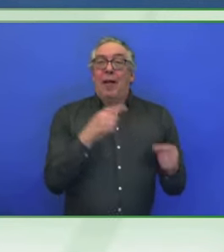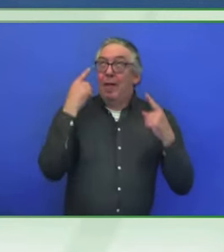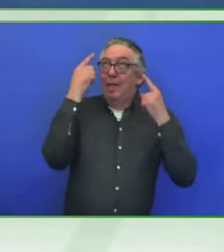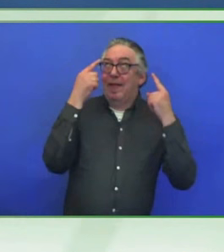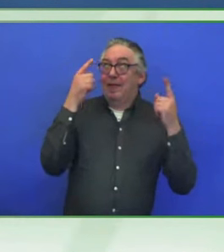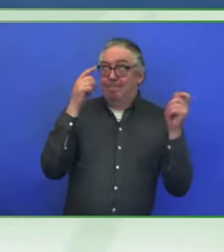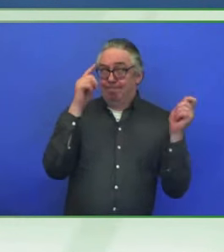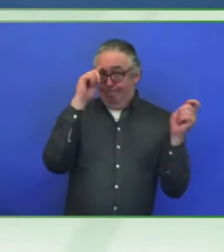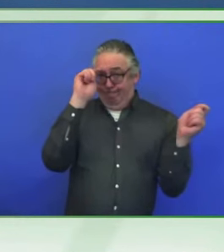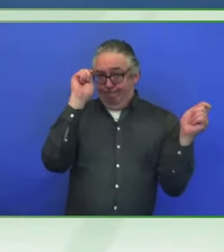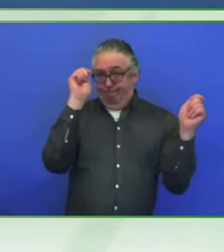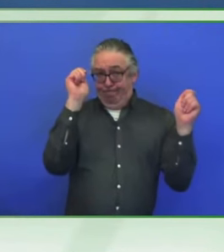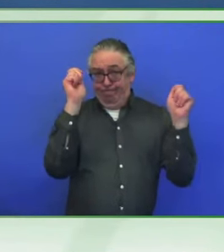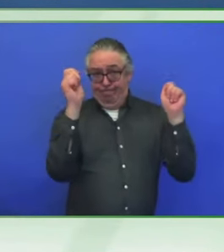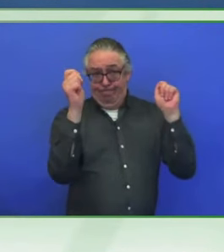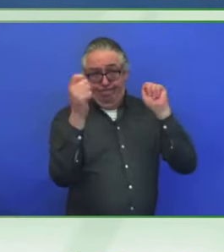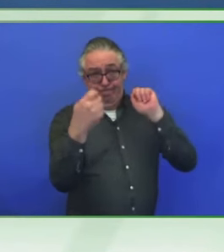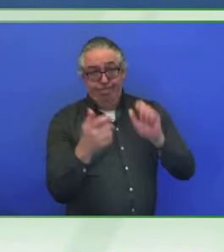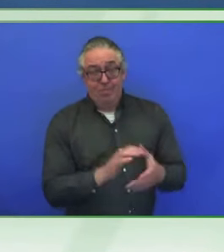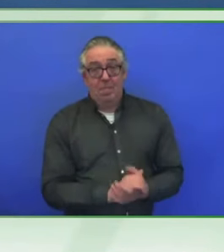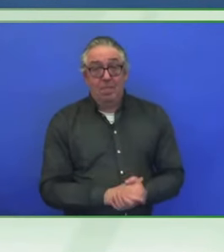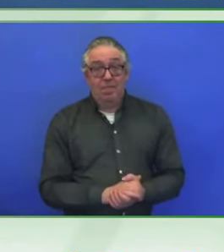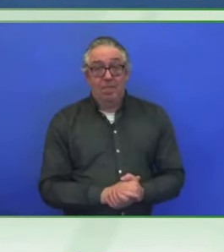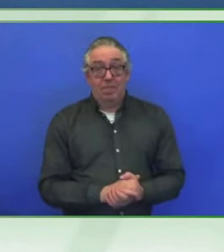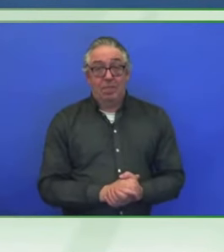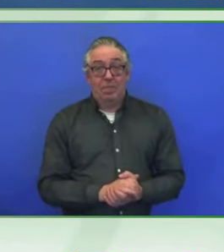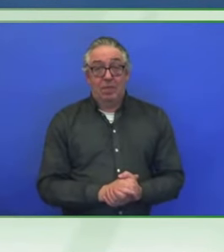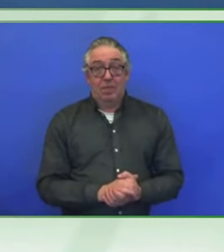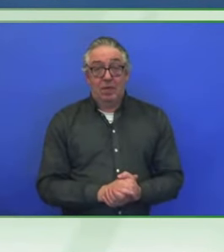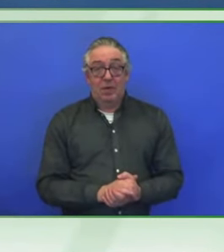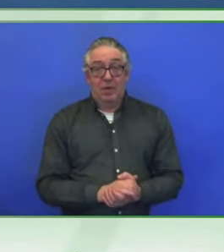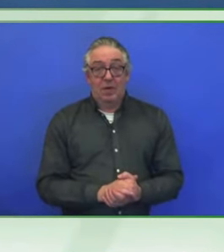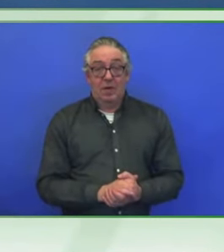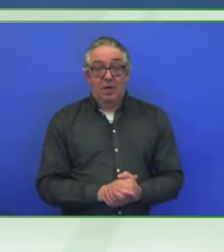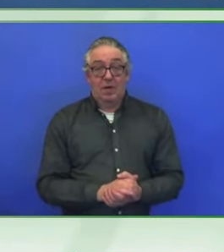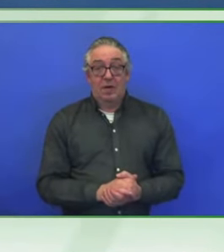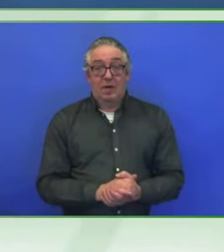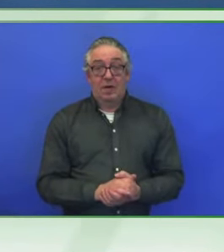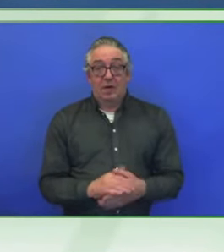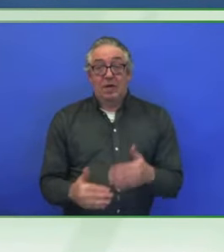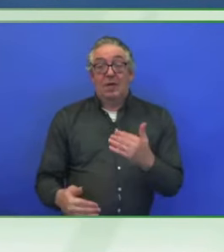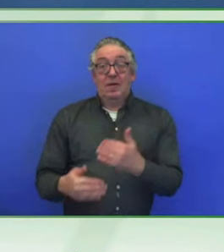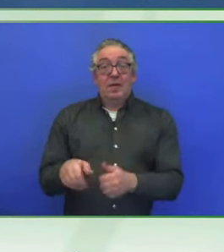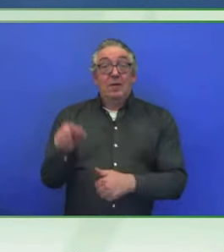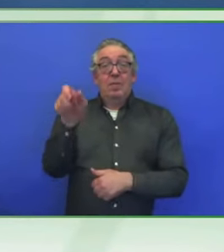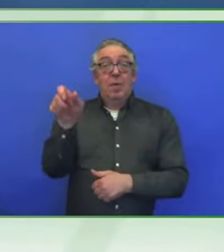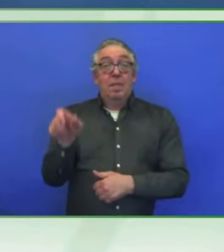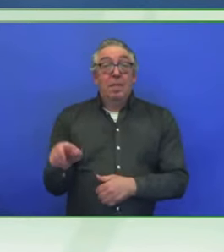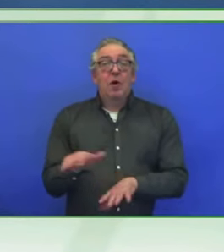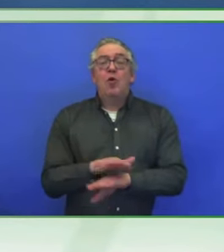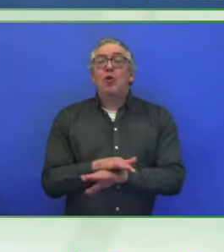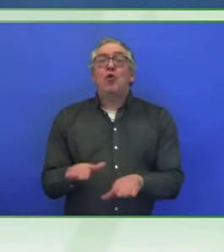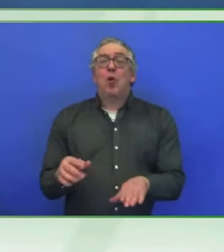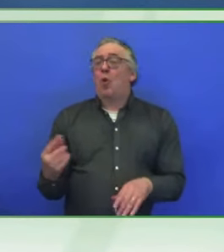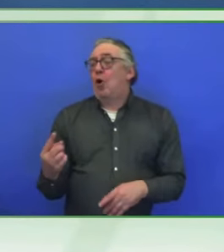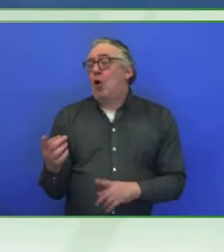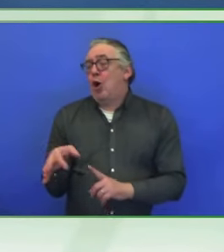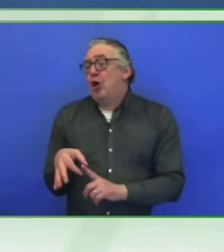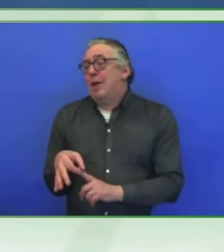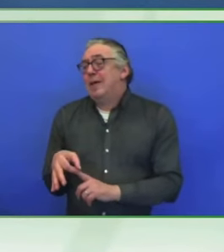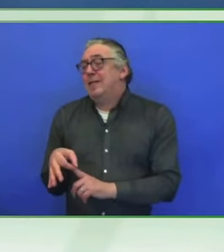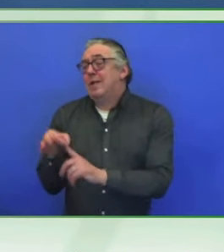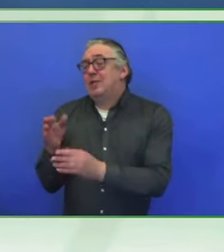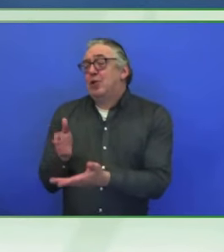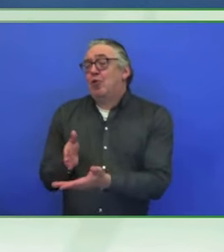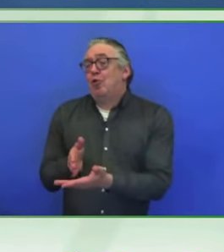that persons with disabilities are not just a beneficiary of some specialized schemes. Because when we